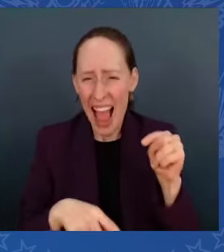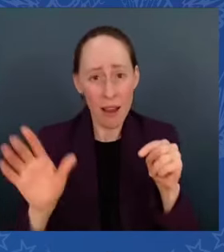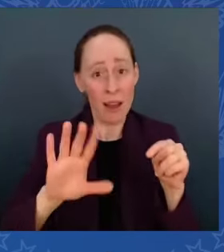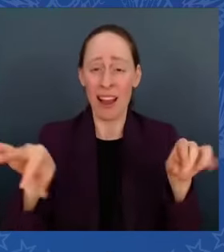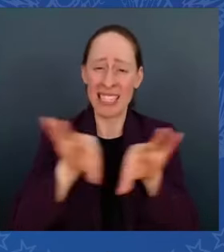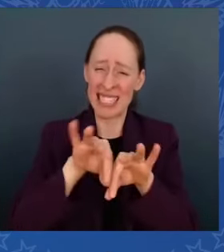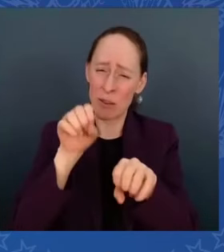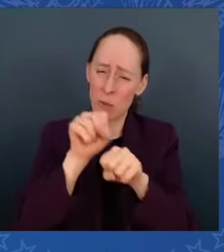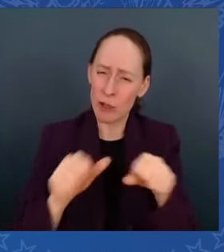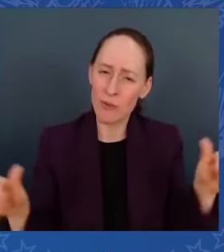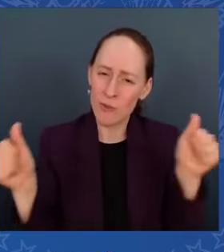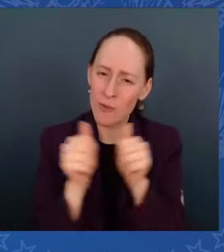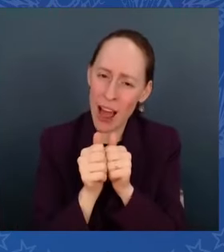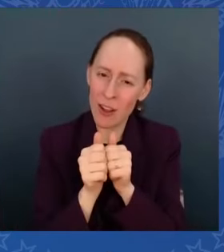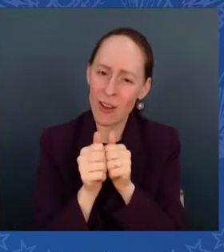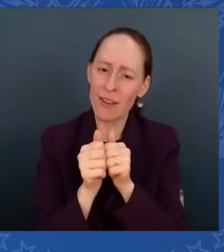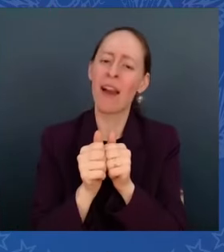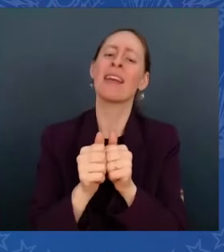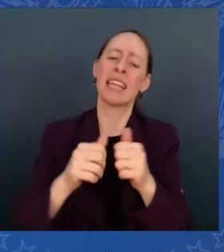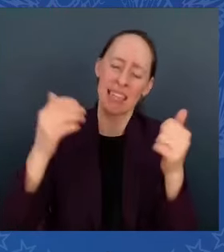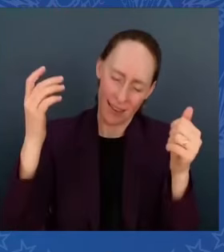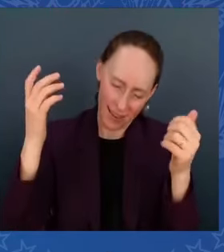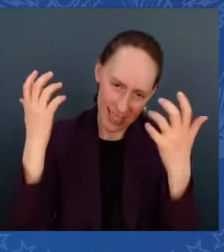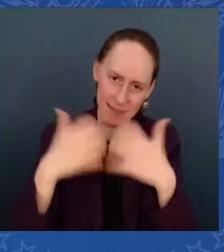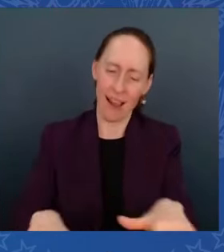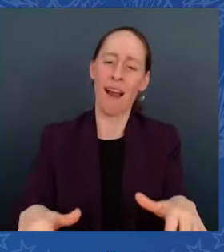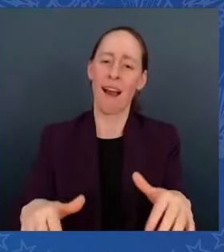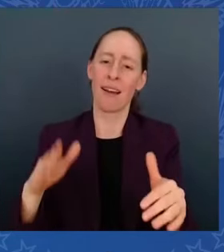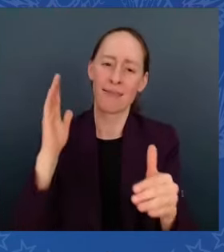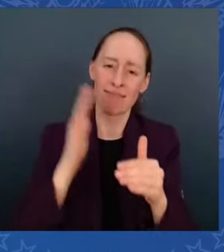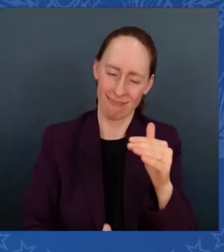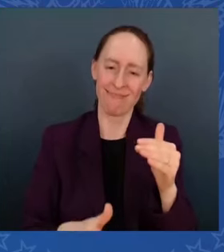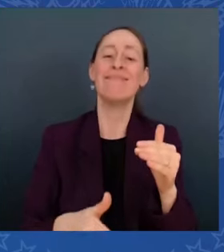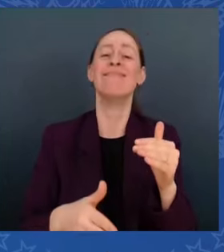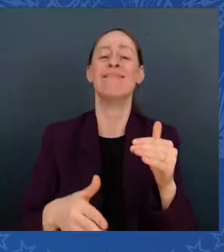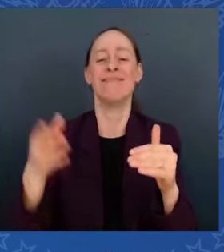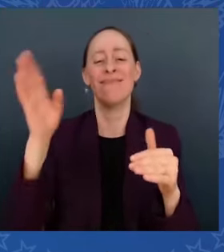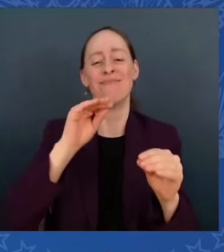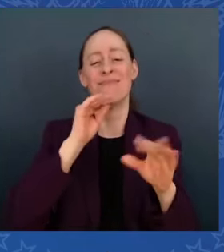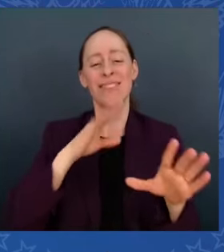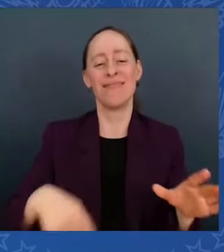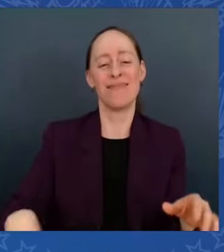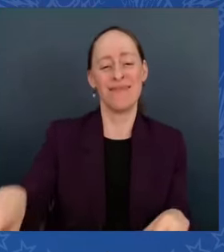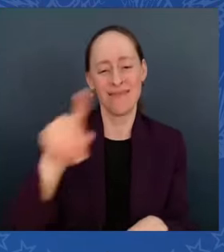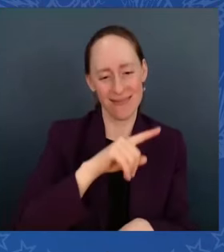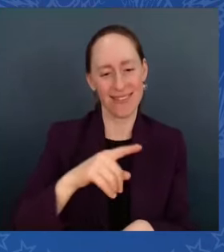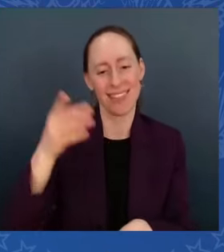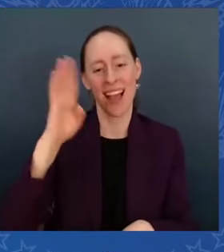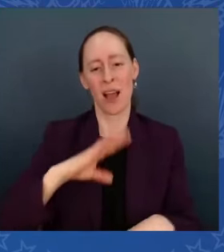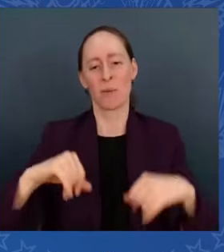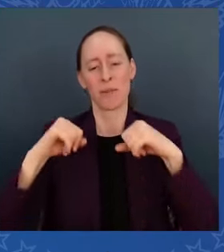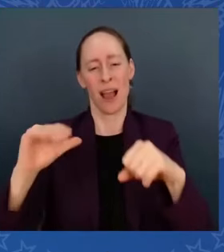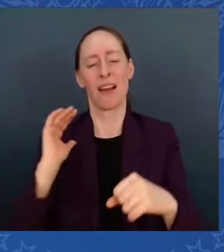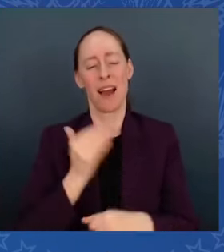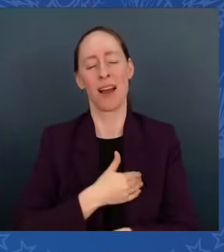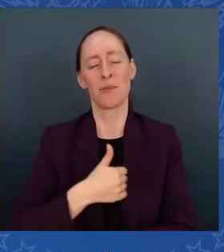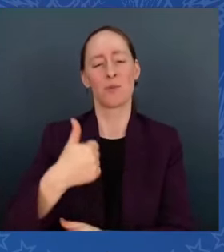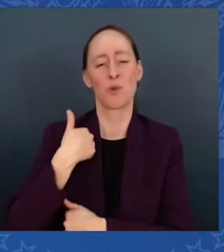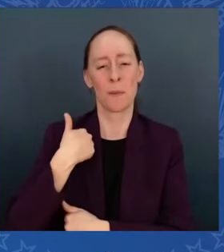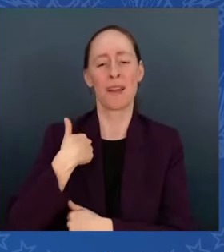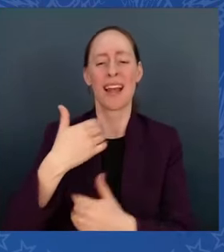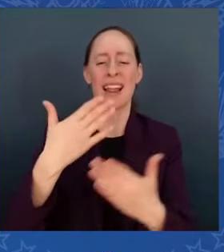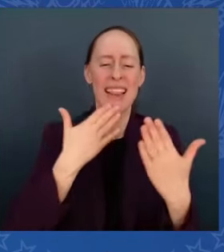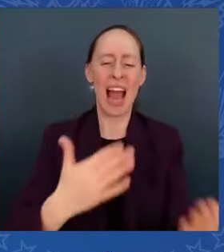and work together and get this done. May God bless you all, and may God protect our troops. Thank you. Thank you. Thank you all.